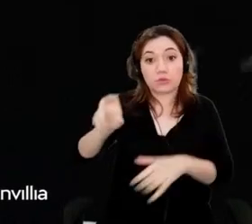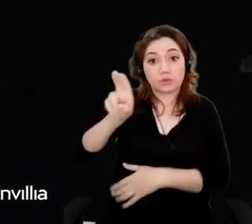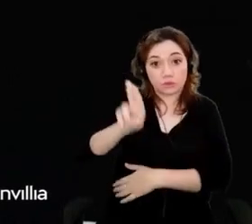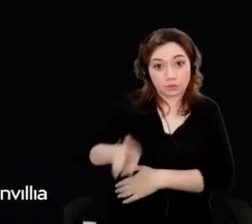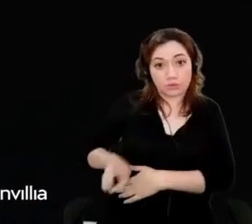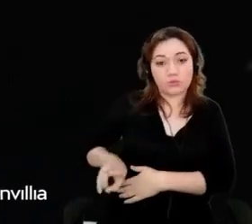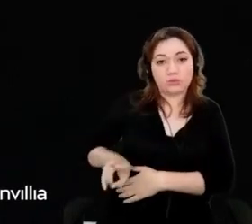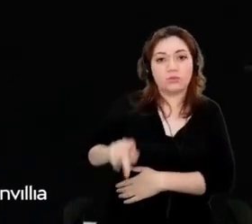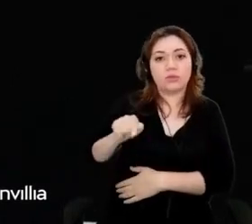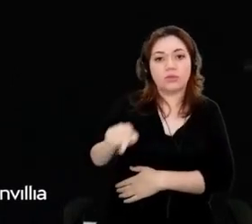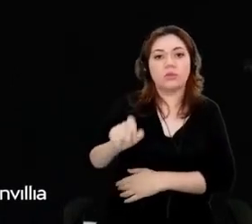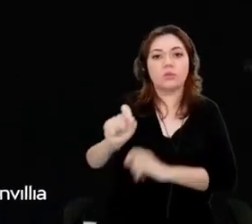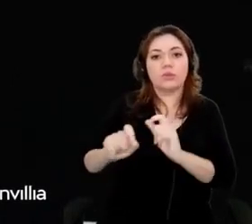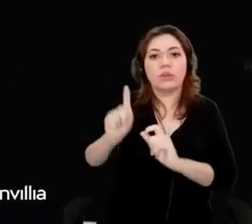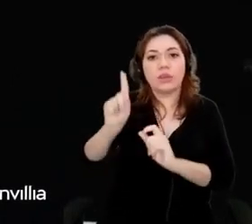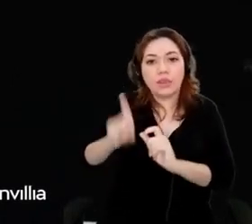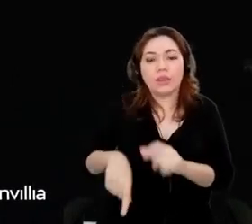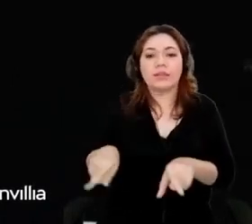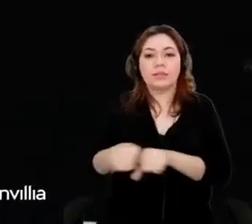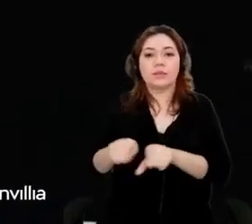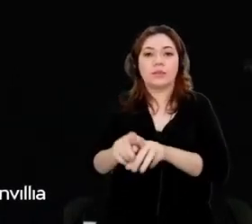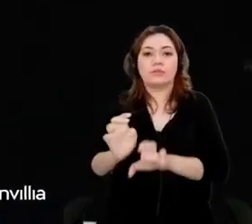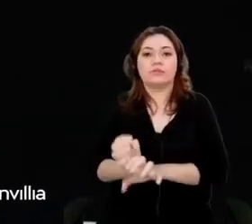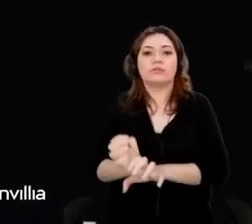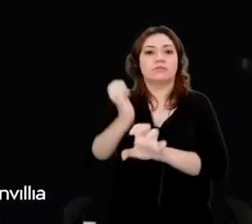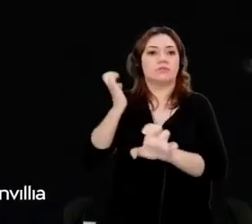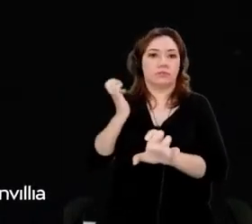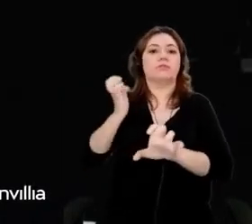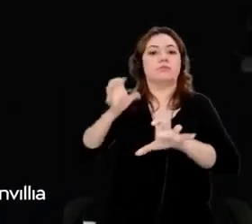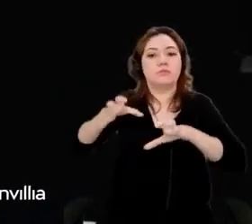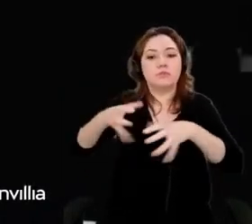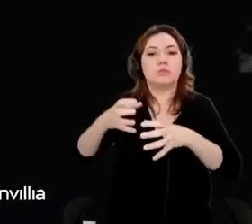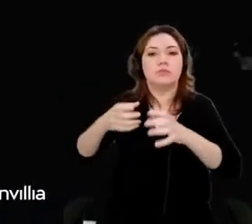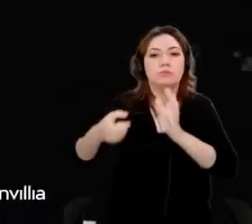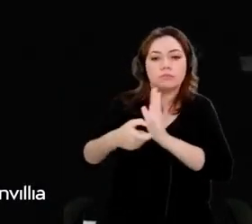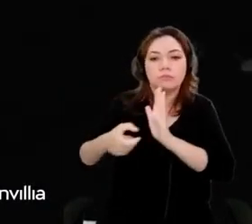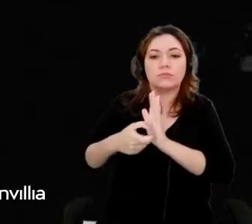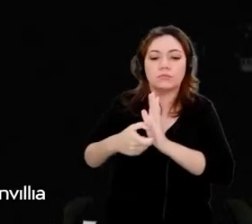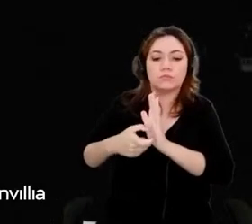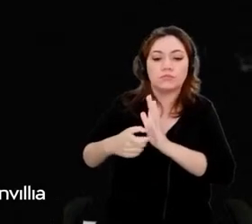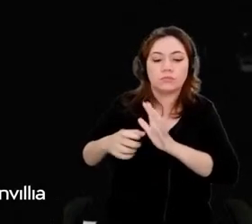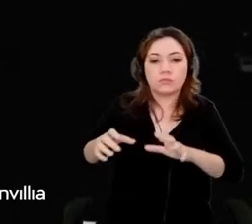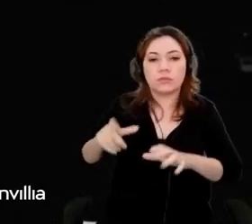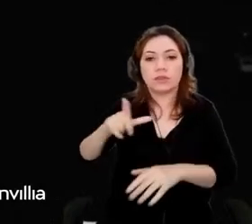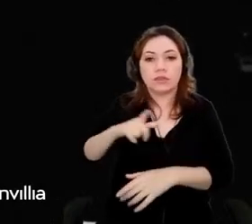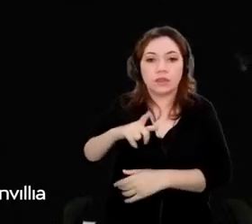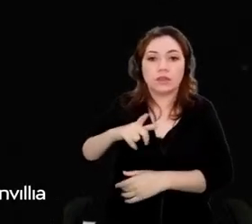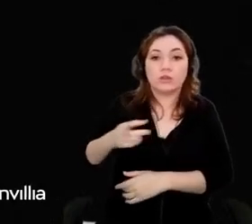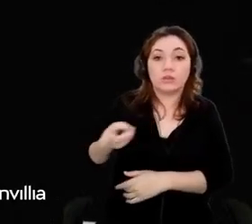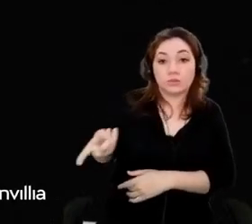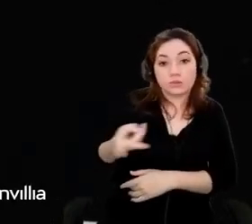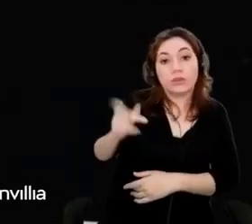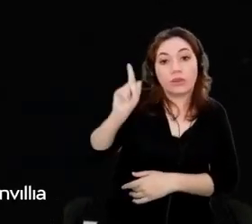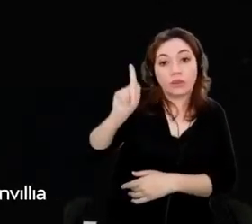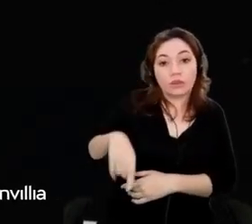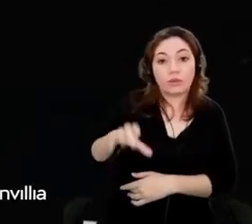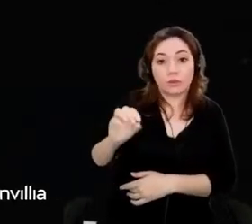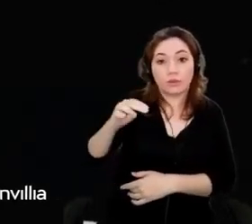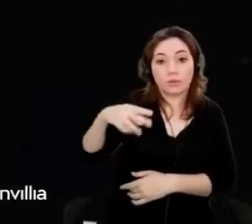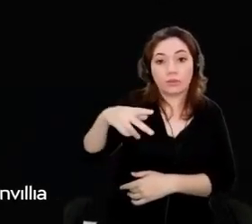engineering teams. Both from Compass, from each of our brands and from our customers.